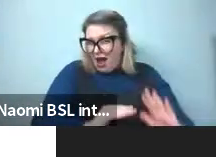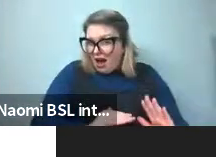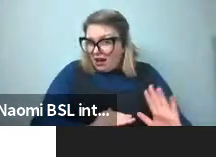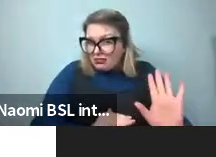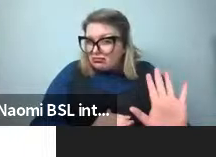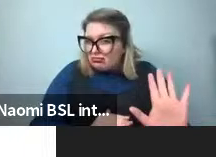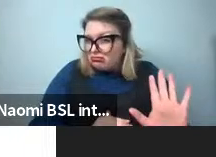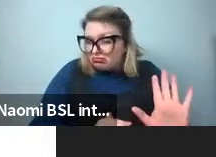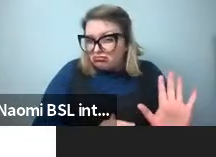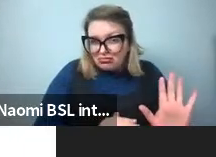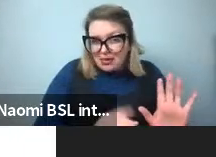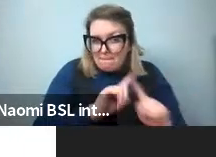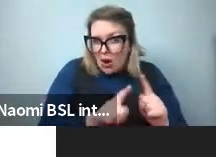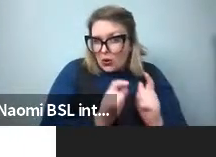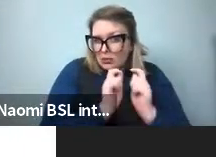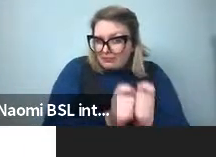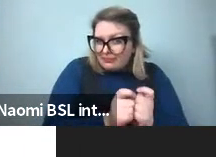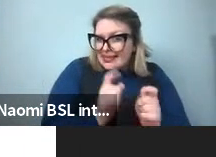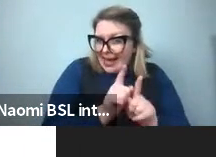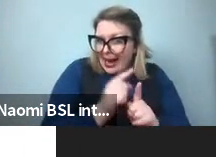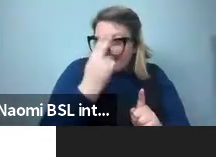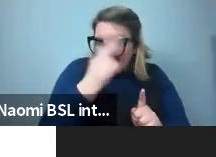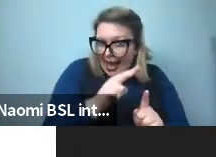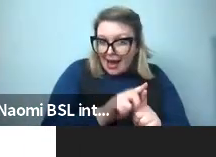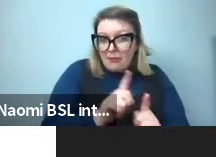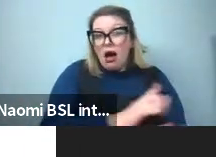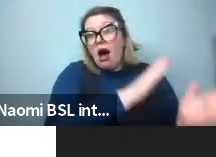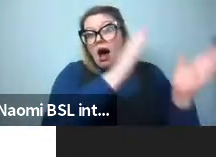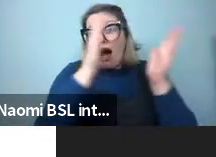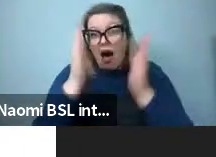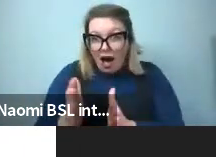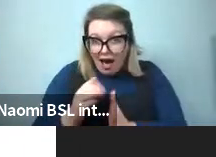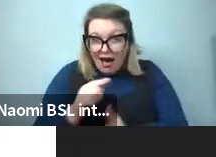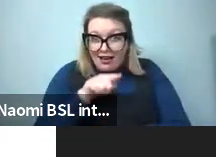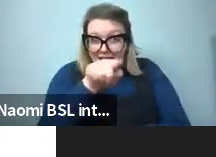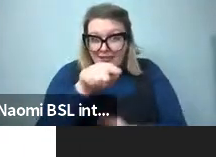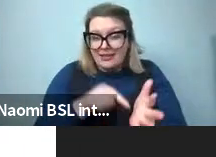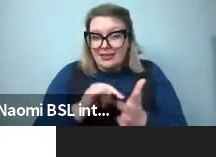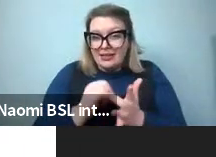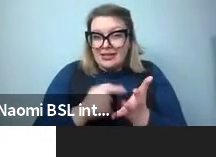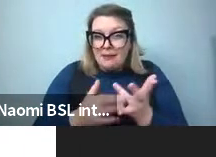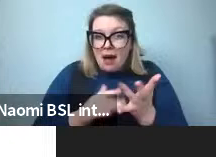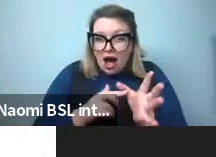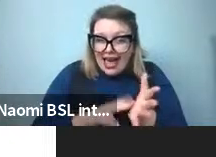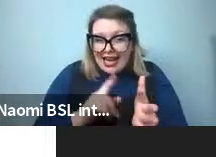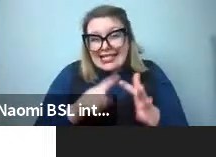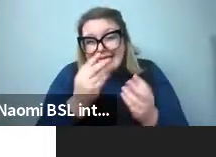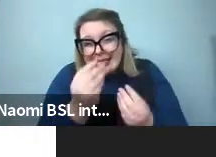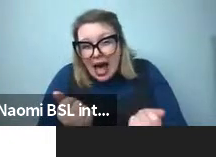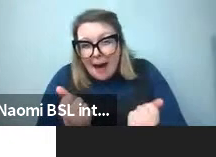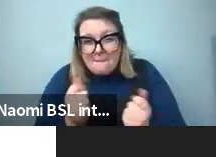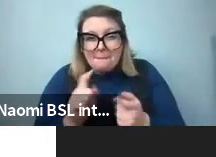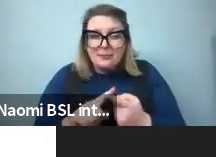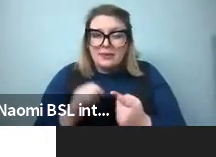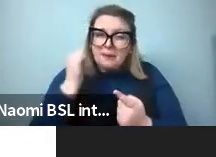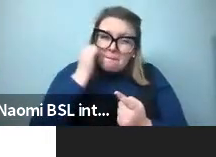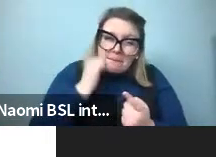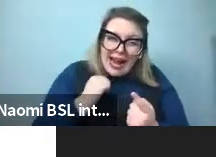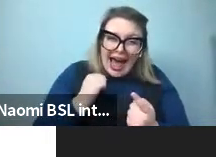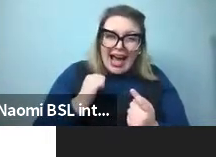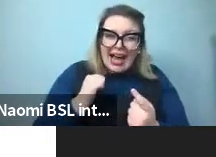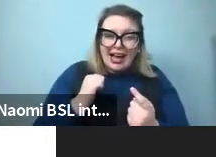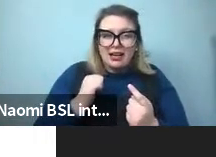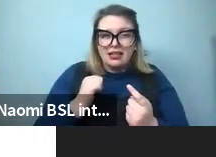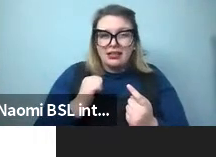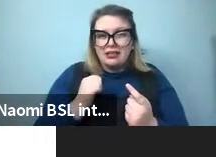these participants. The same thing is true in English. If you go to Chamonix, you see some agreement. in reds, blacks, and whites, I don't have the blacks and whites on here, but the